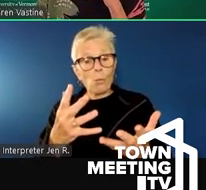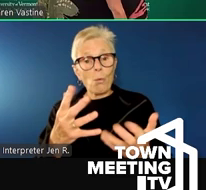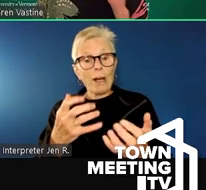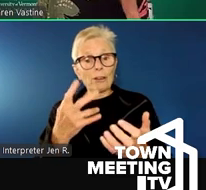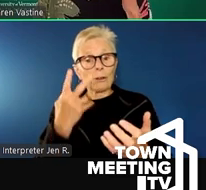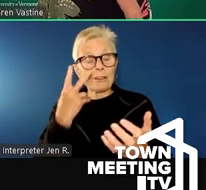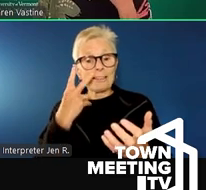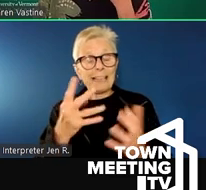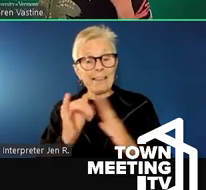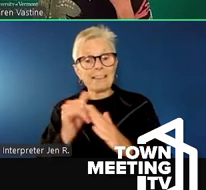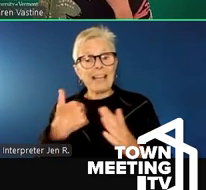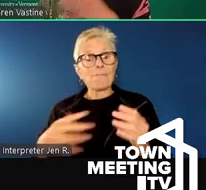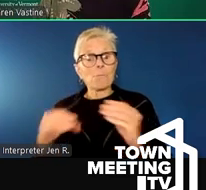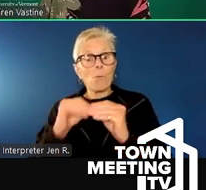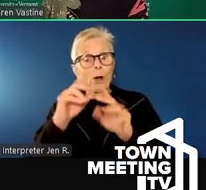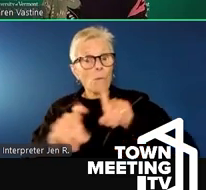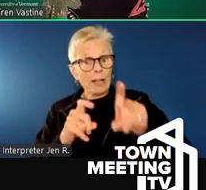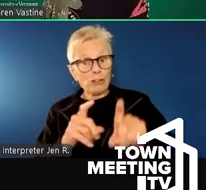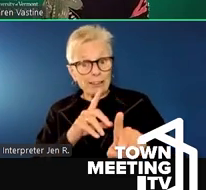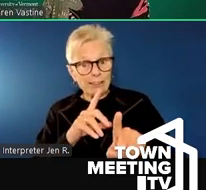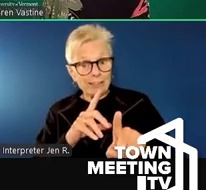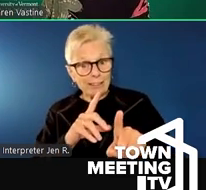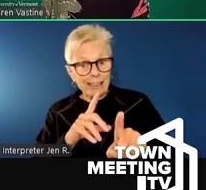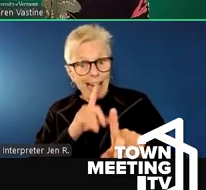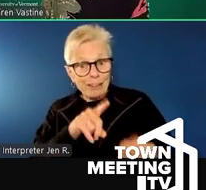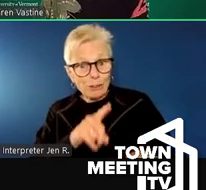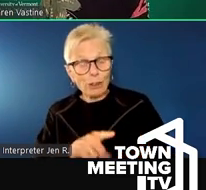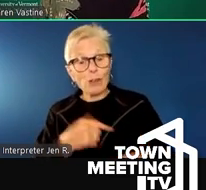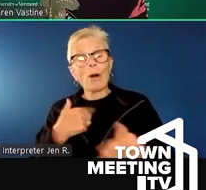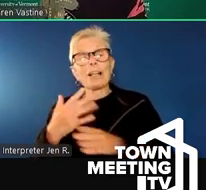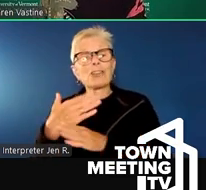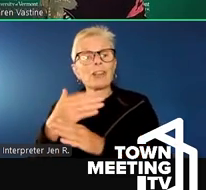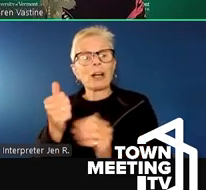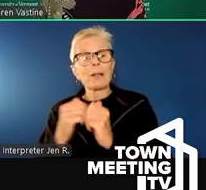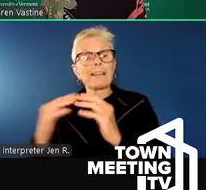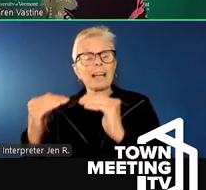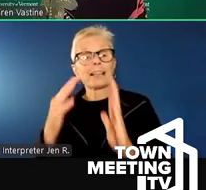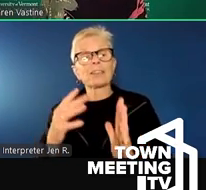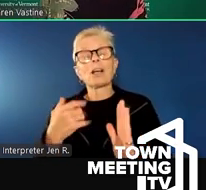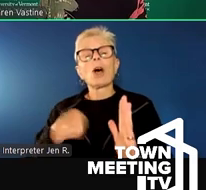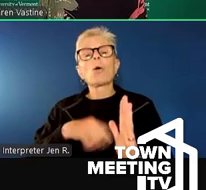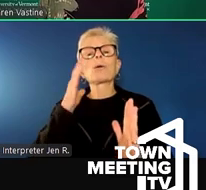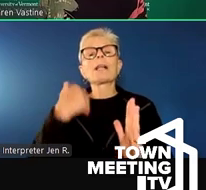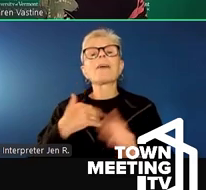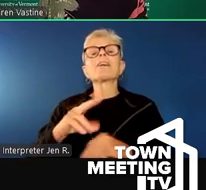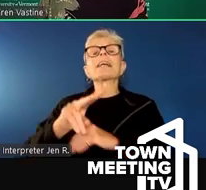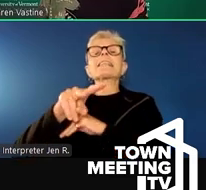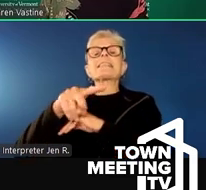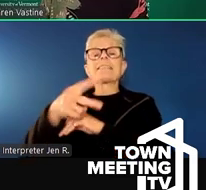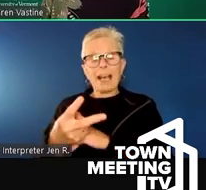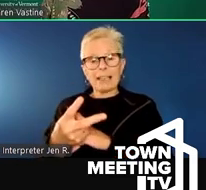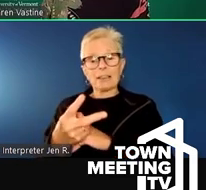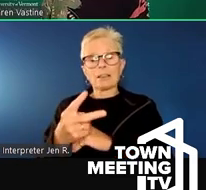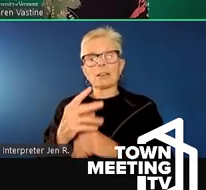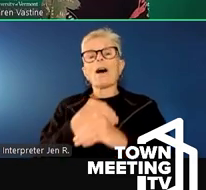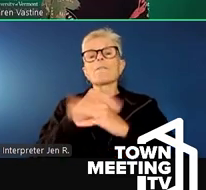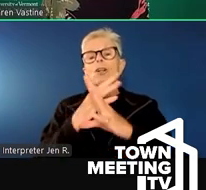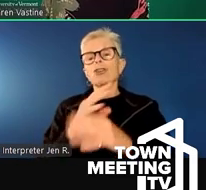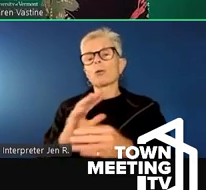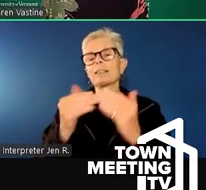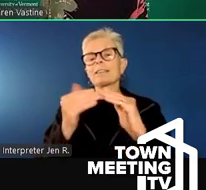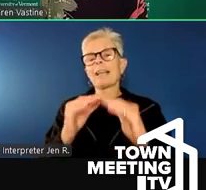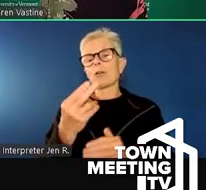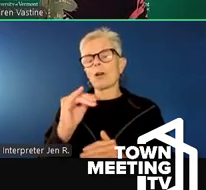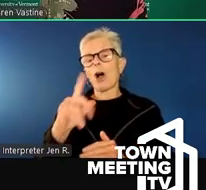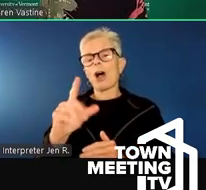questions answered and or pass this along to your colleagues, we will be holding a second virtual town hall on October